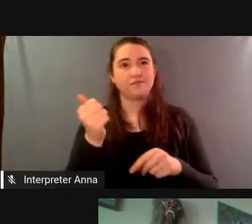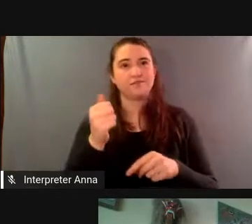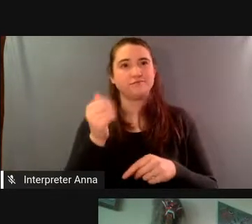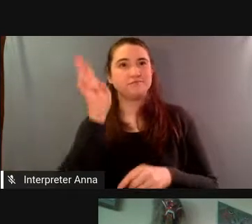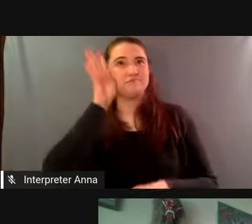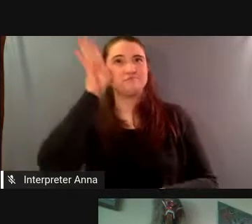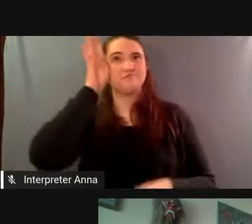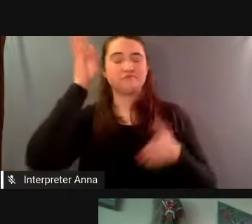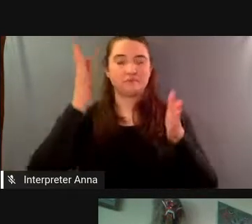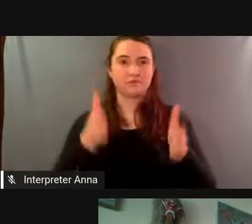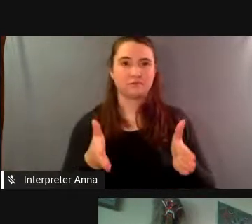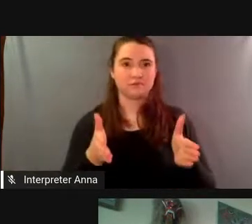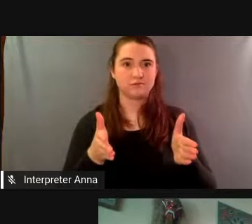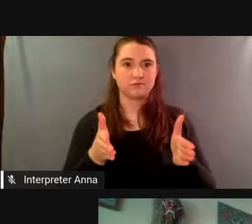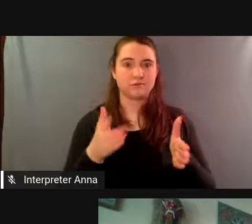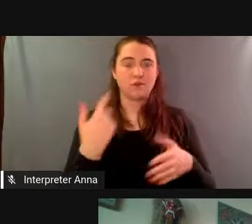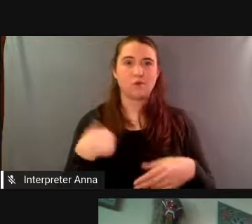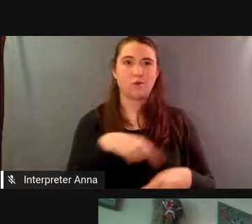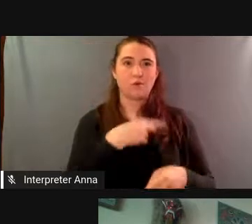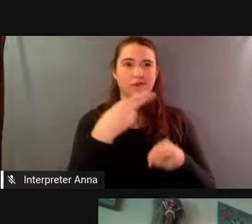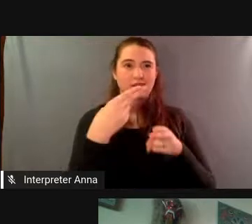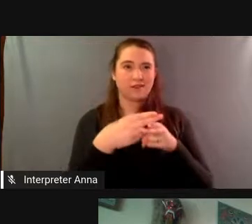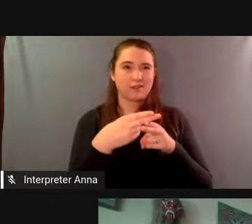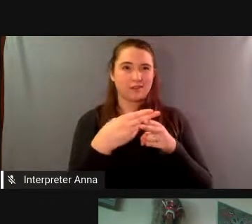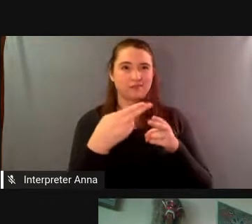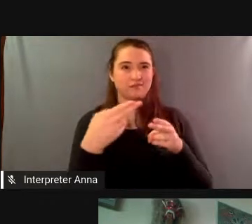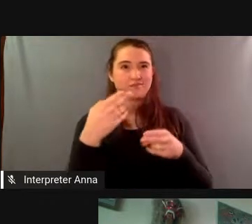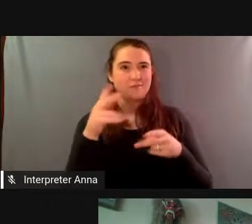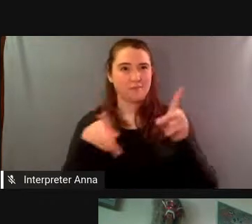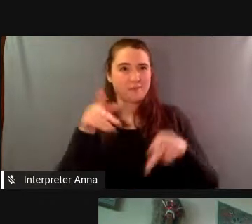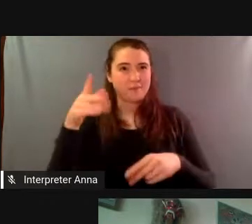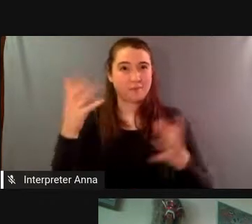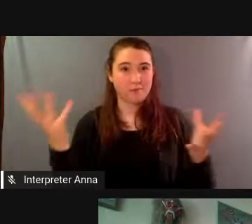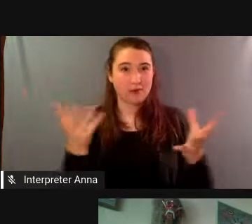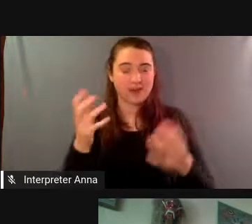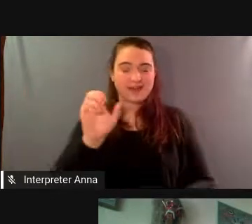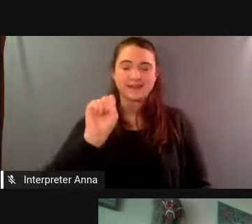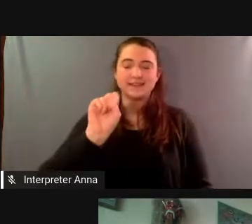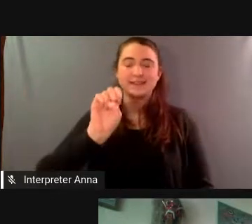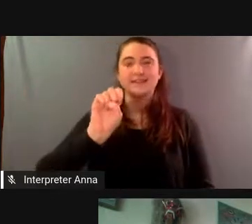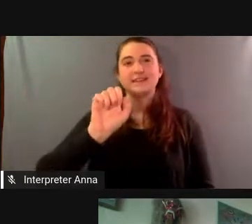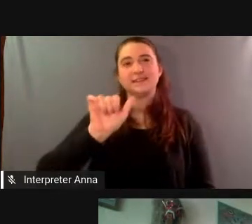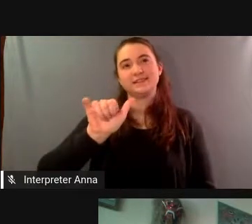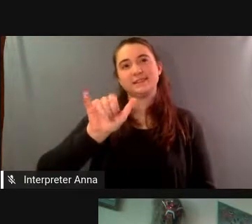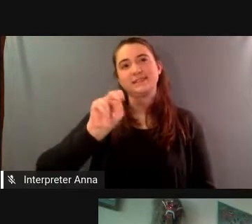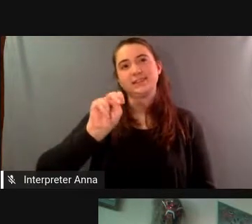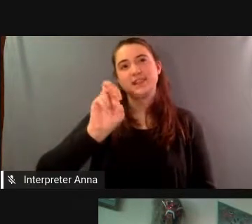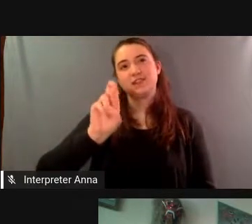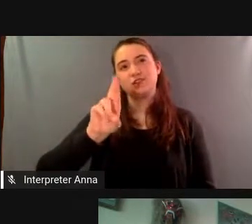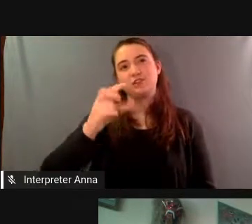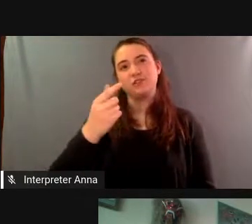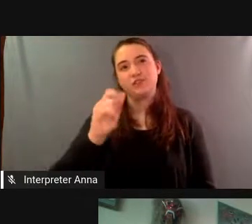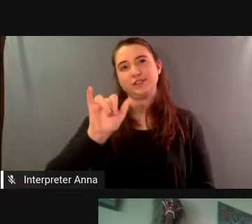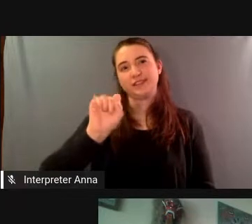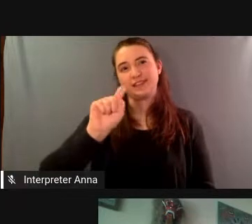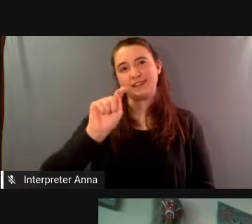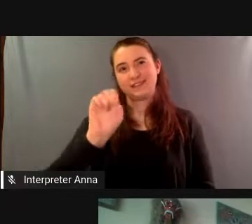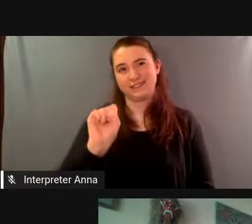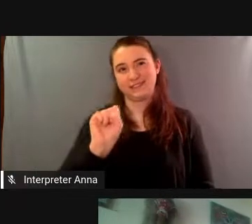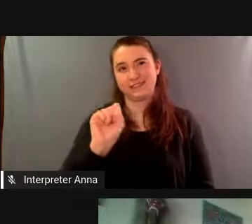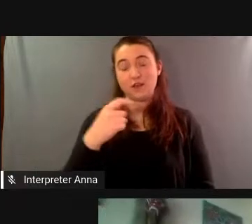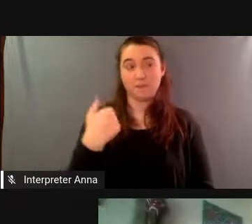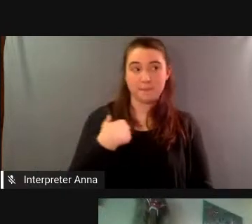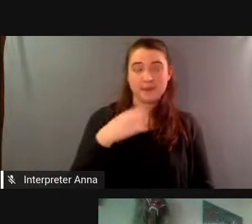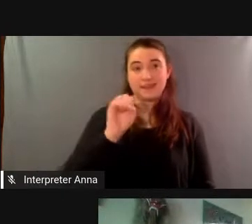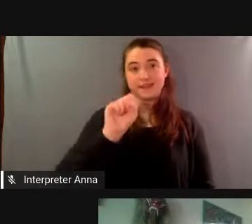uh we we called the synergists and stacy and i um went to synergy a ranch and i'll let her her say what happened at that